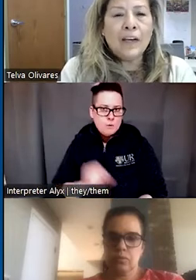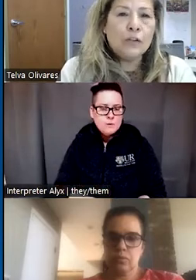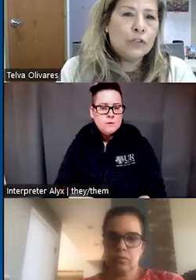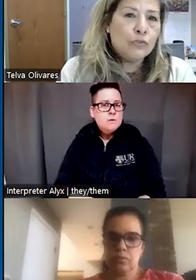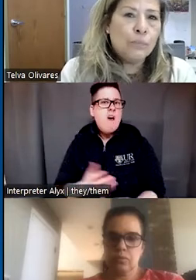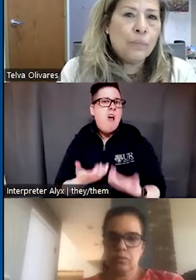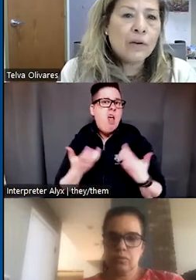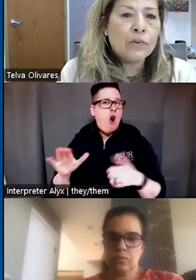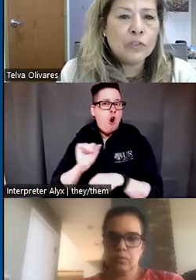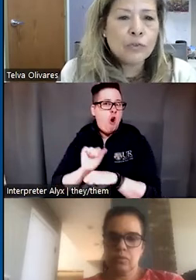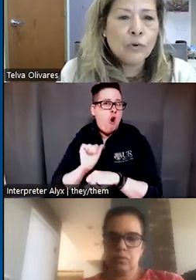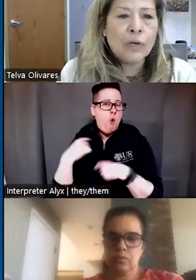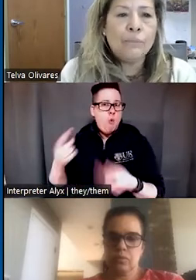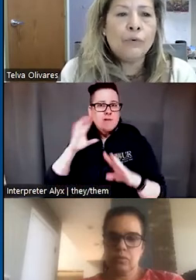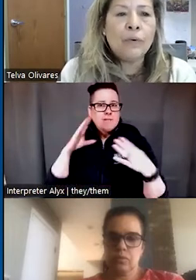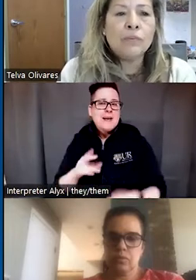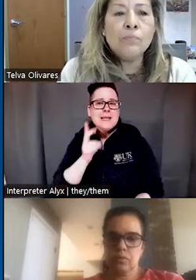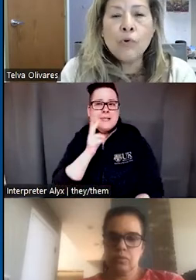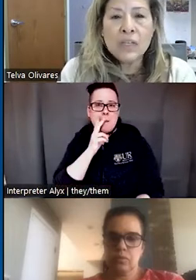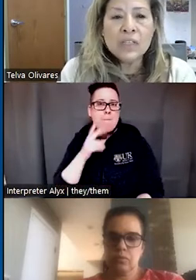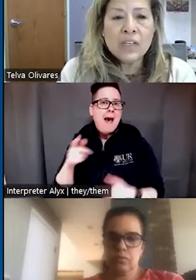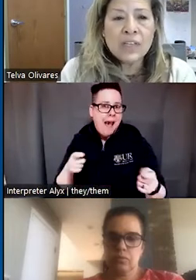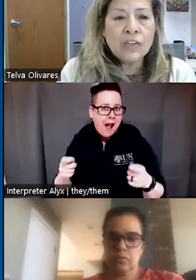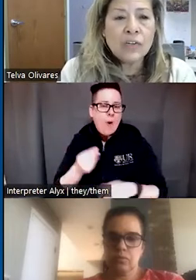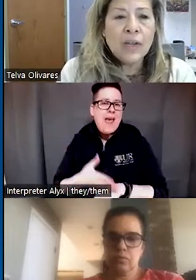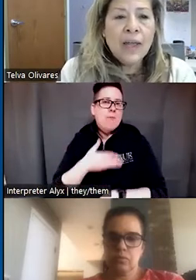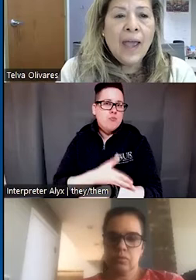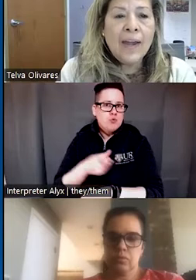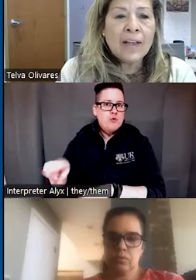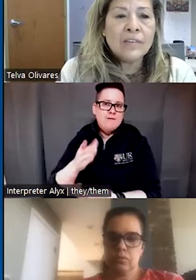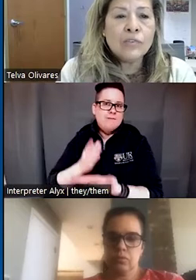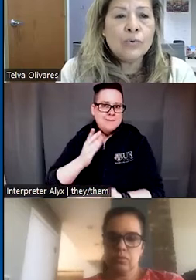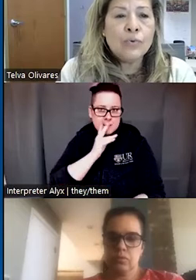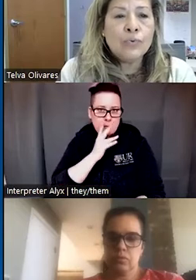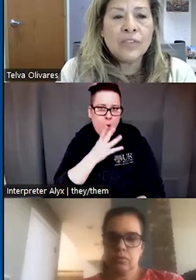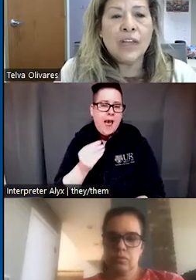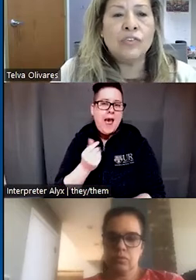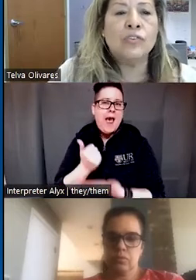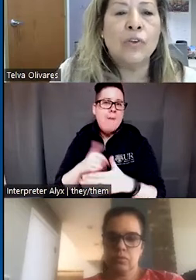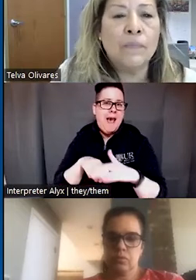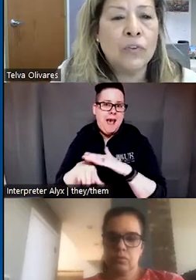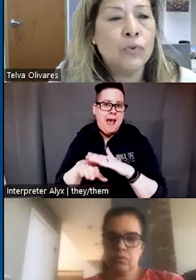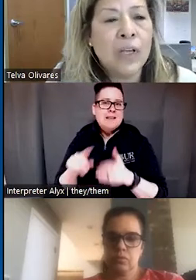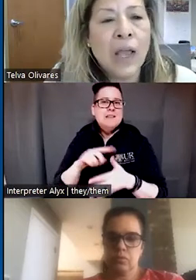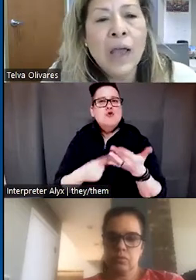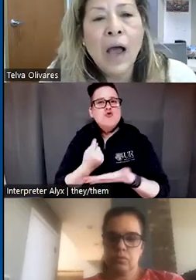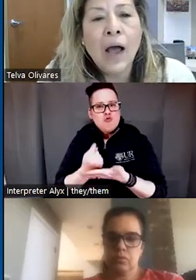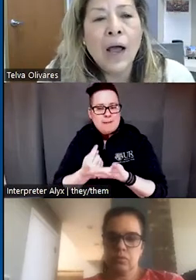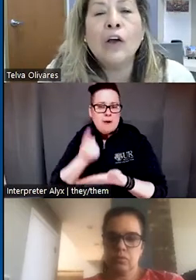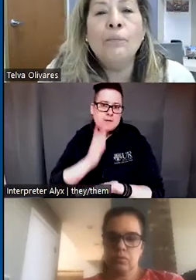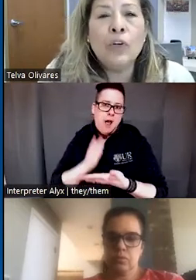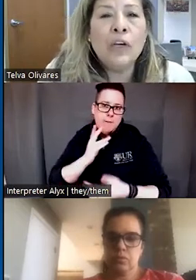dedicated to tobacco control and improving smoking cessation and access to cessation treatment using